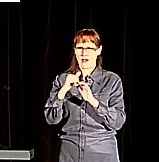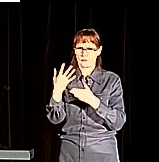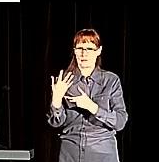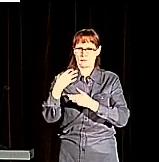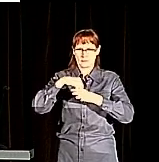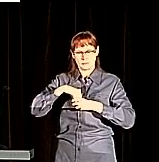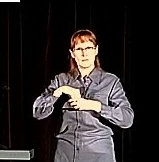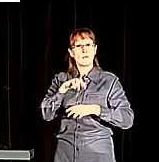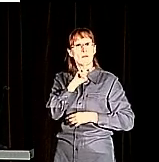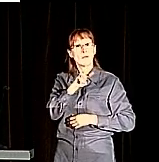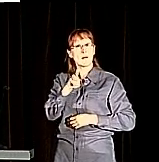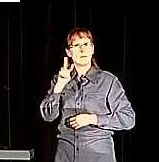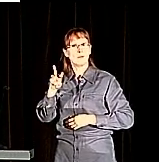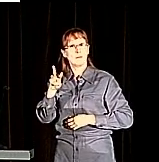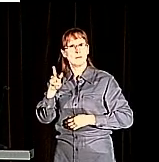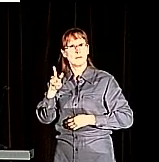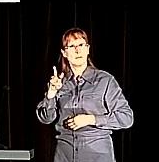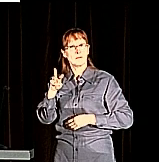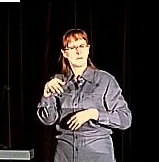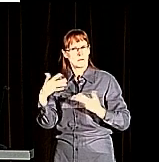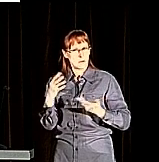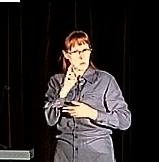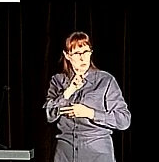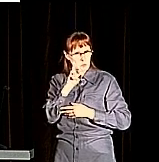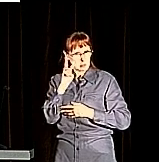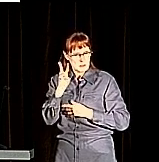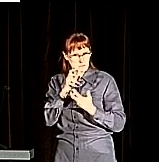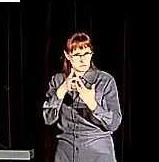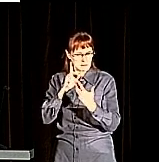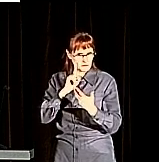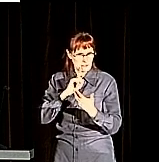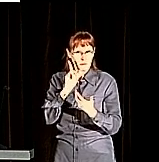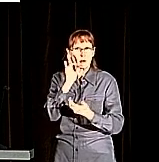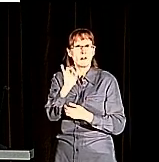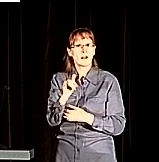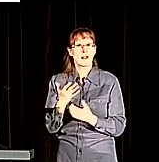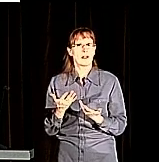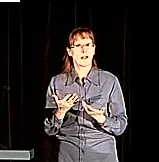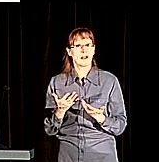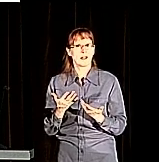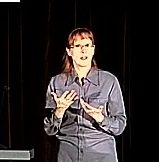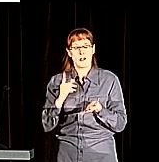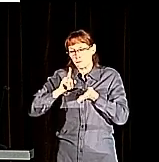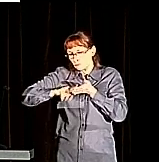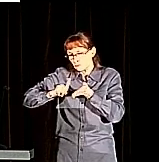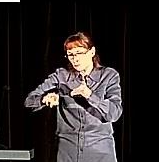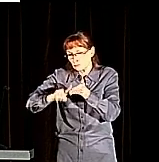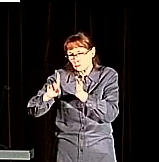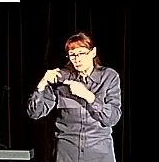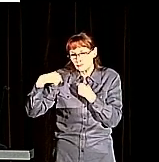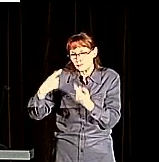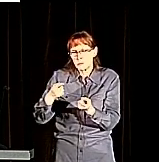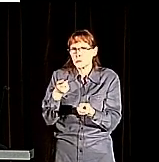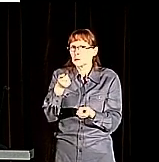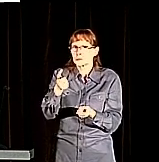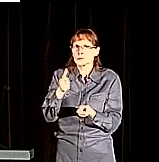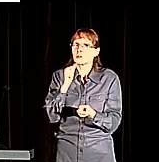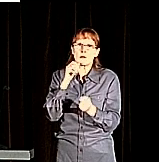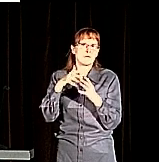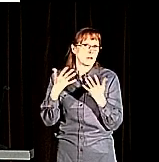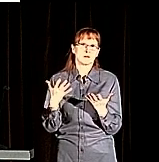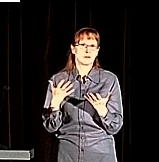design something for a very visual population? There's not a lot of information out there, so a lot of what we had to do is we had to create